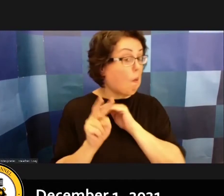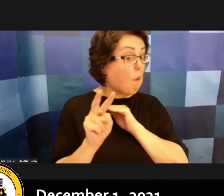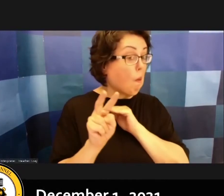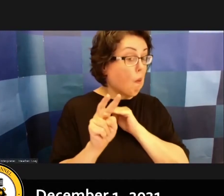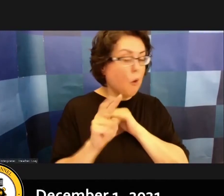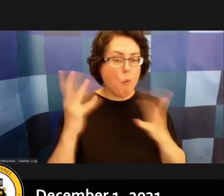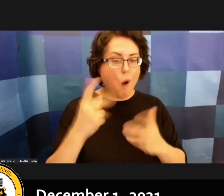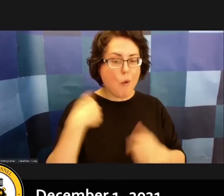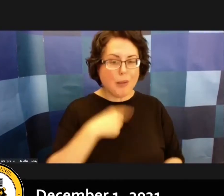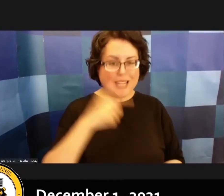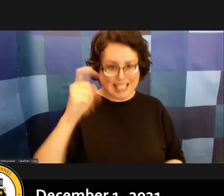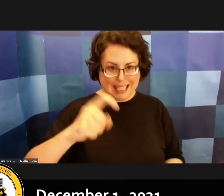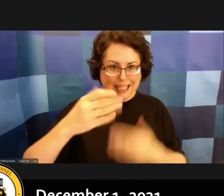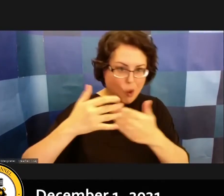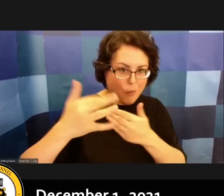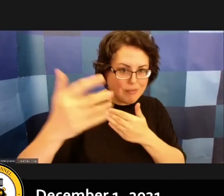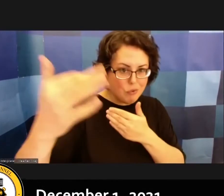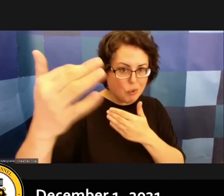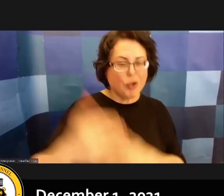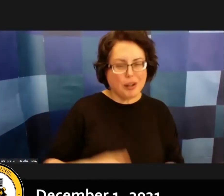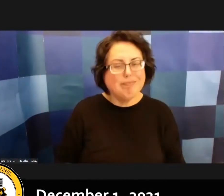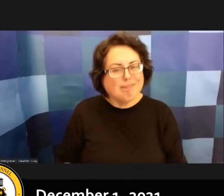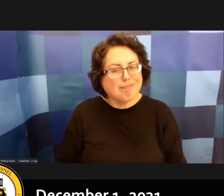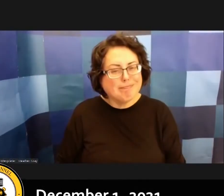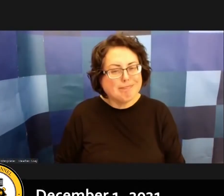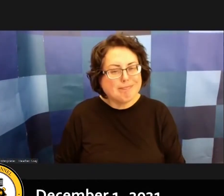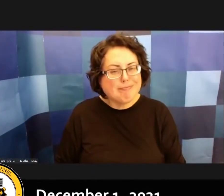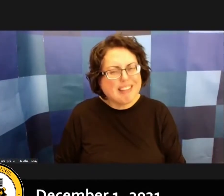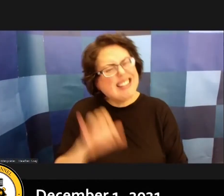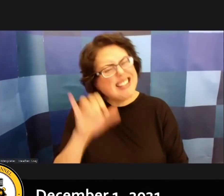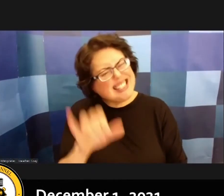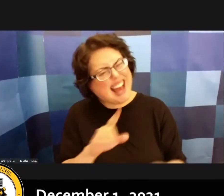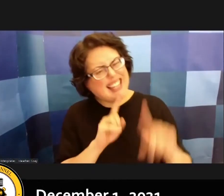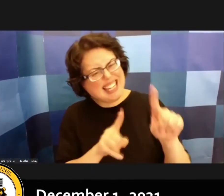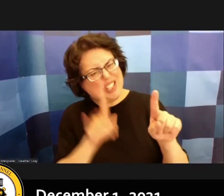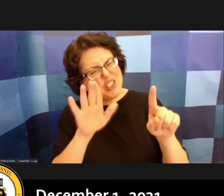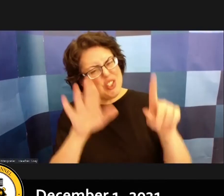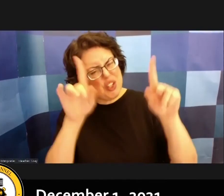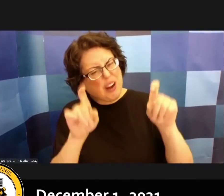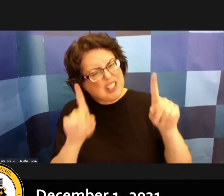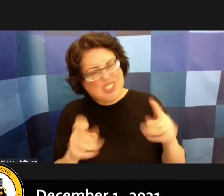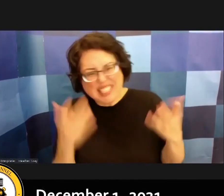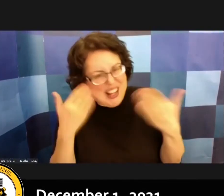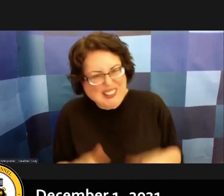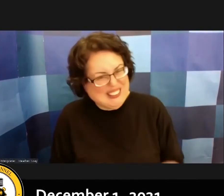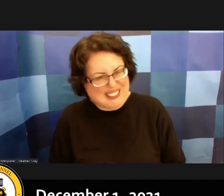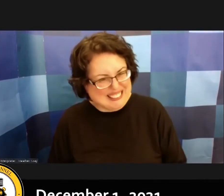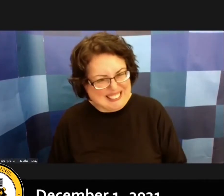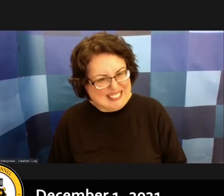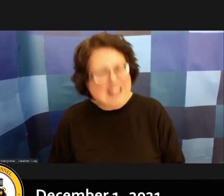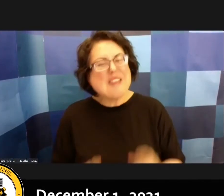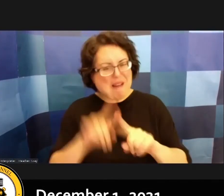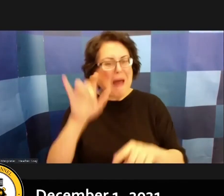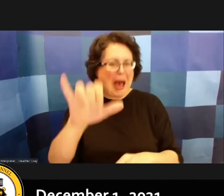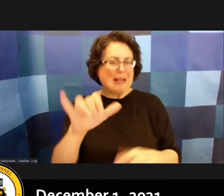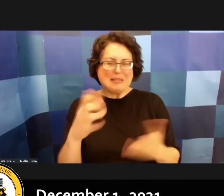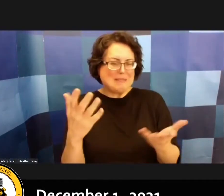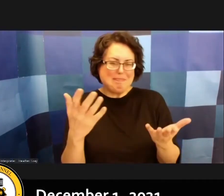i'm not sure that answered your question exactly but i think that's kind of where we are now